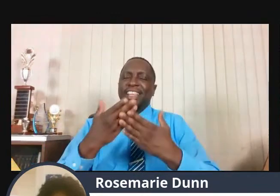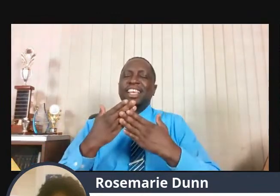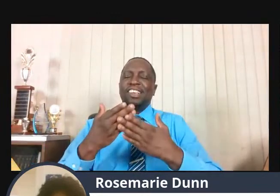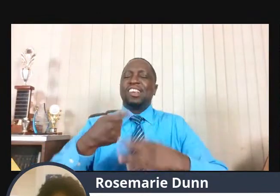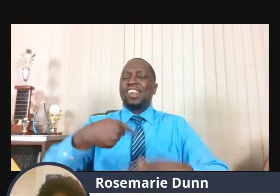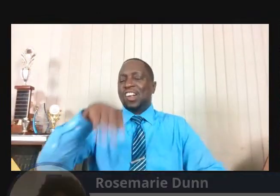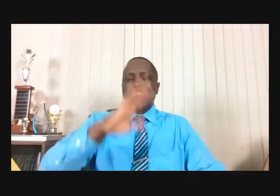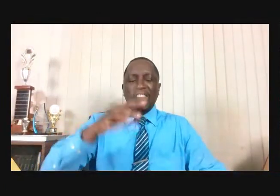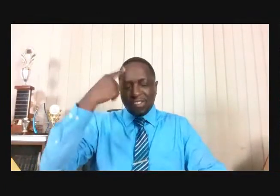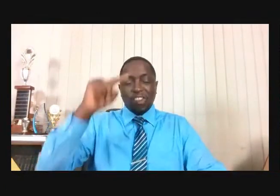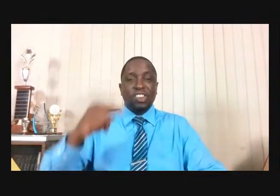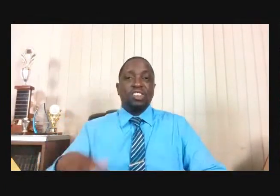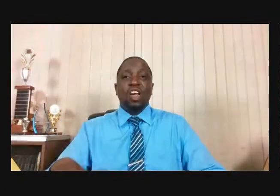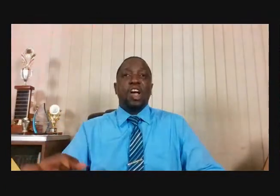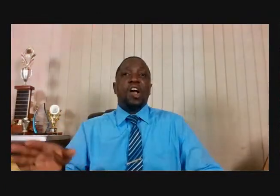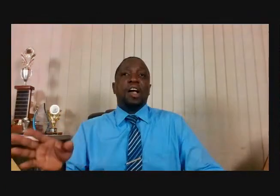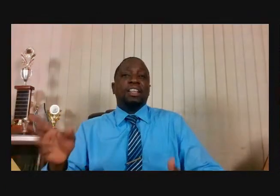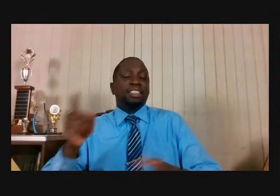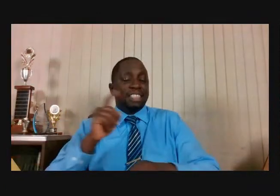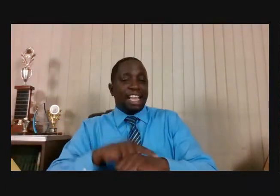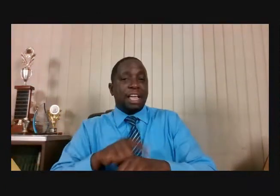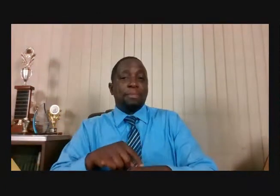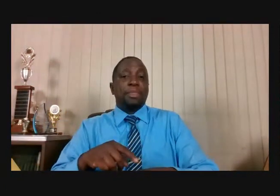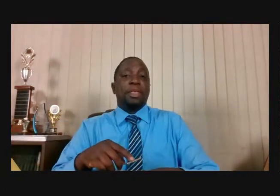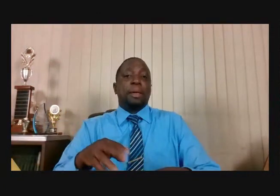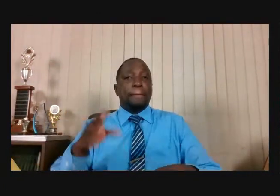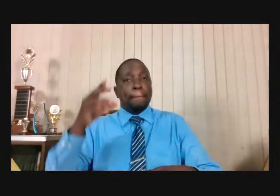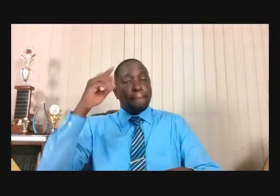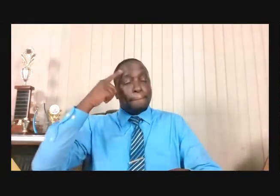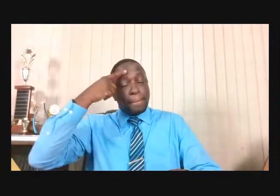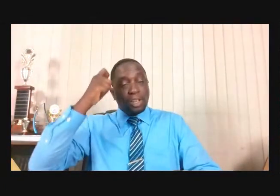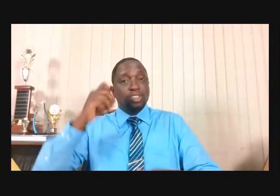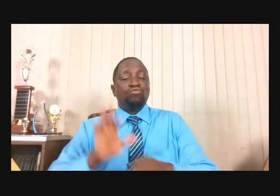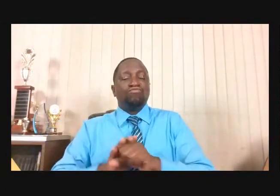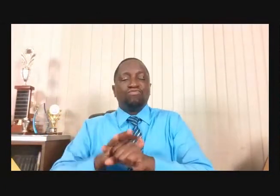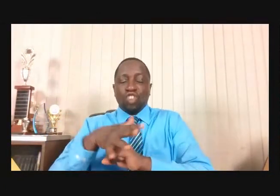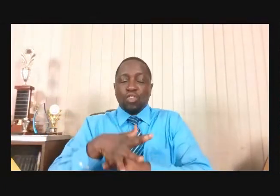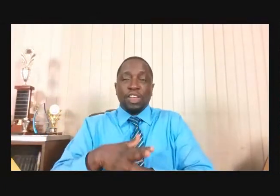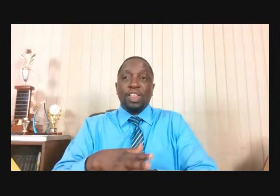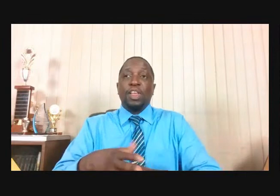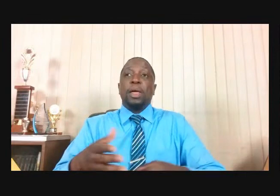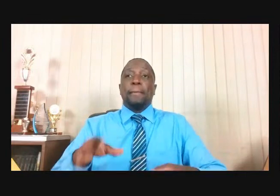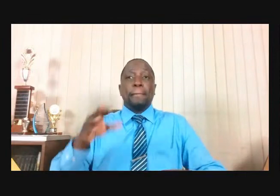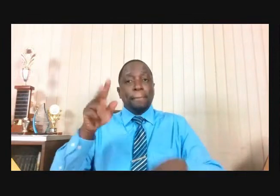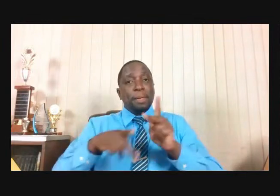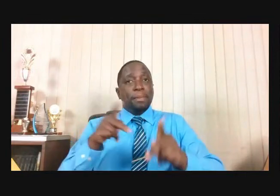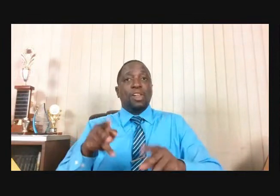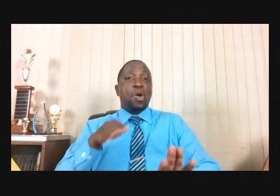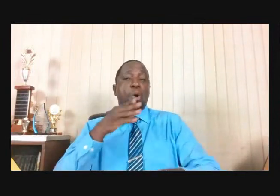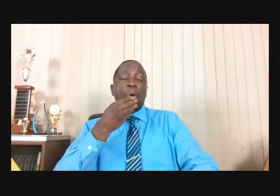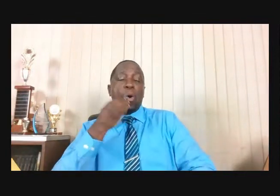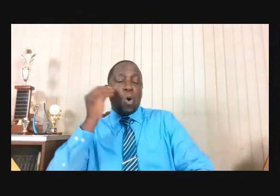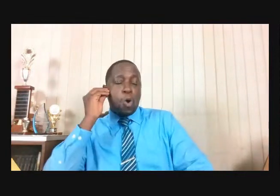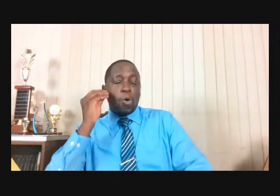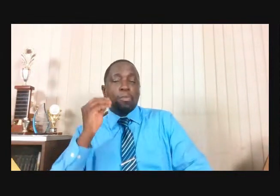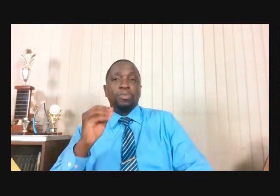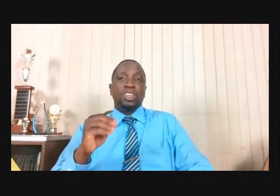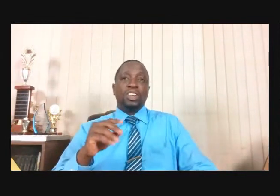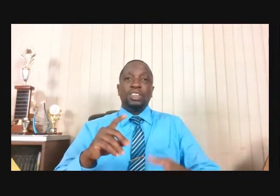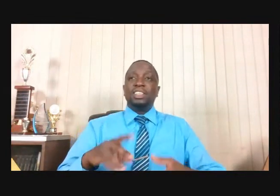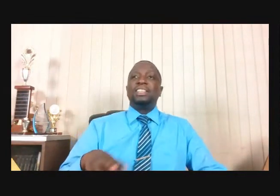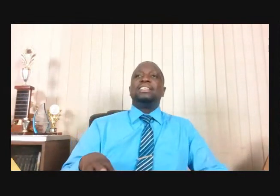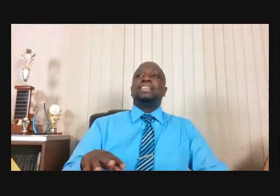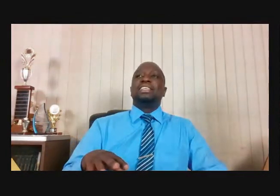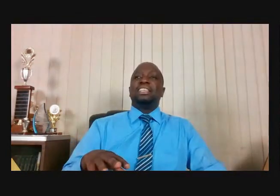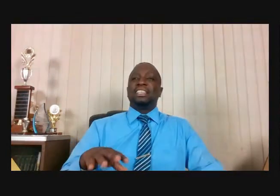of COVID where people are at home and they can participate. Well, guess what? They can also participate in the